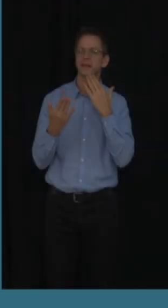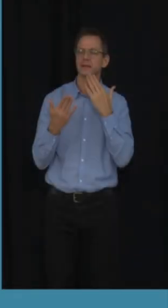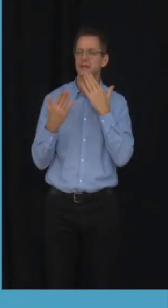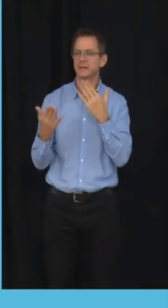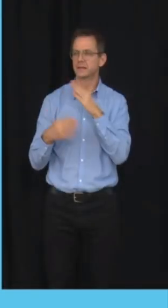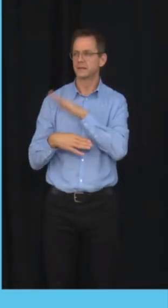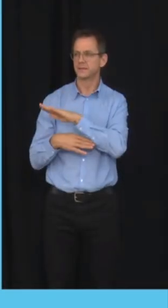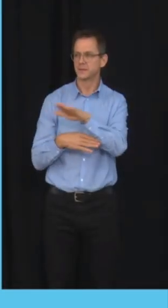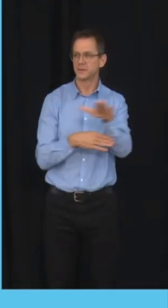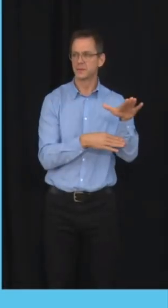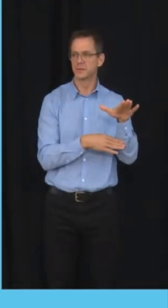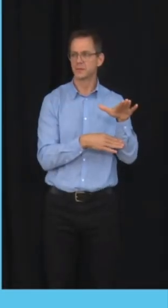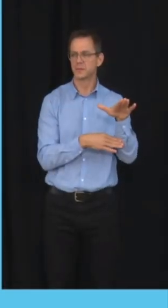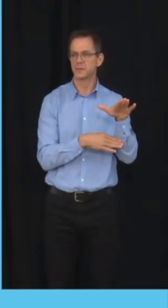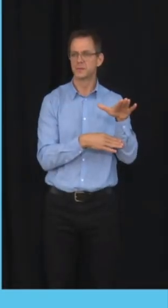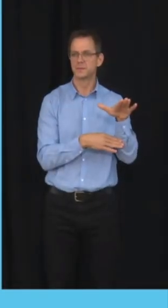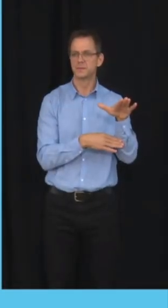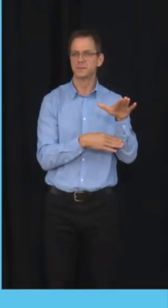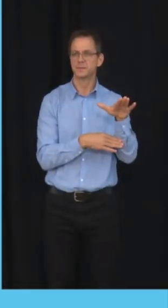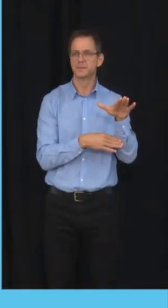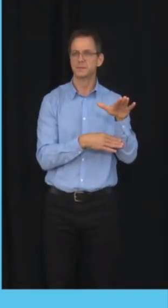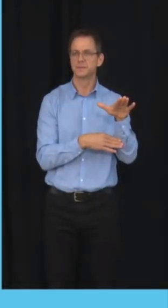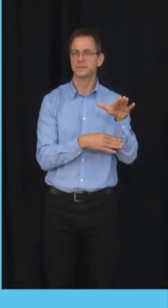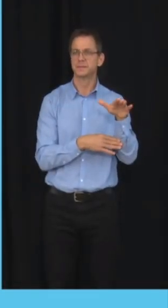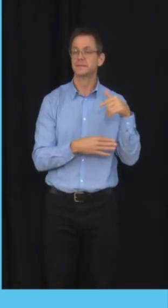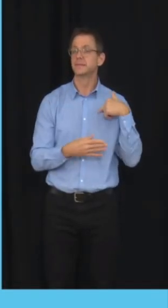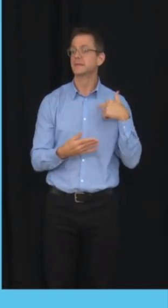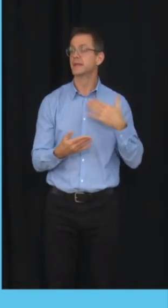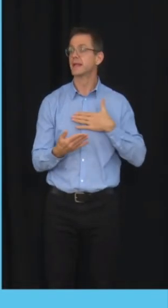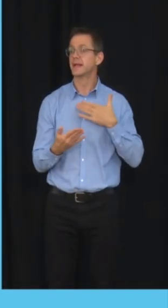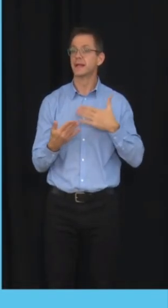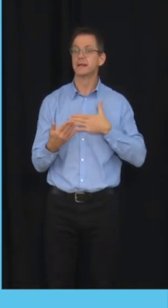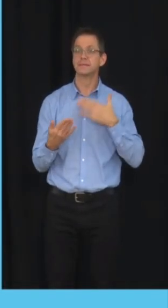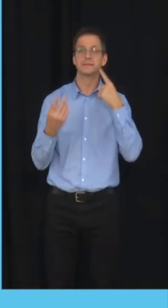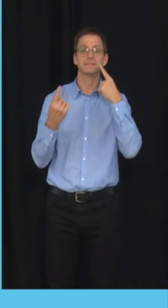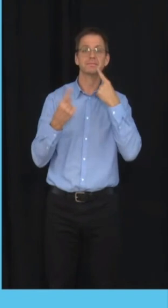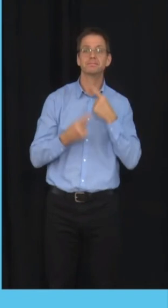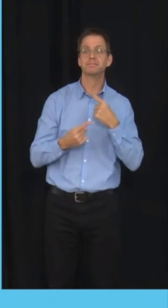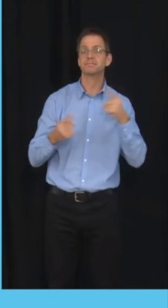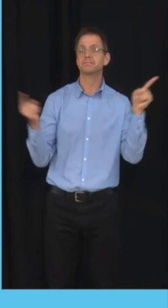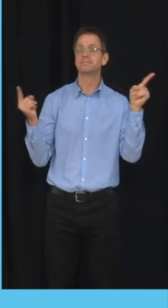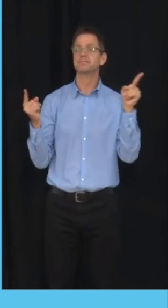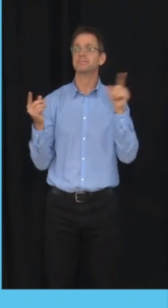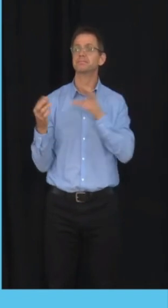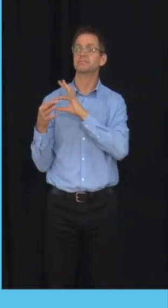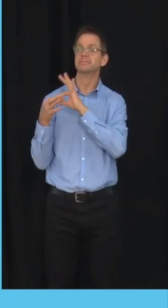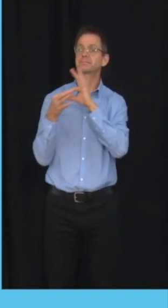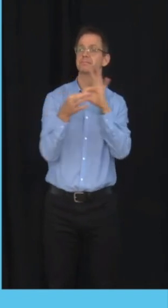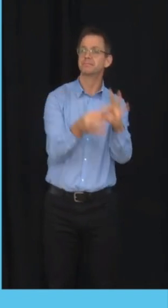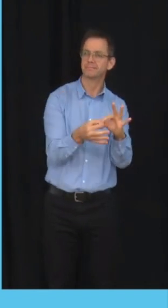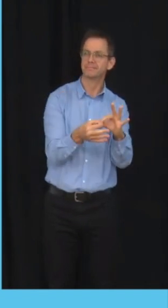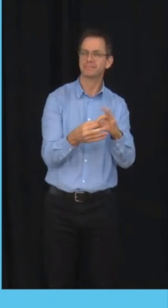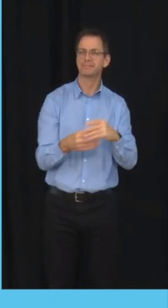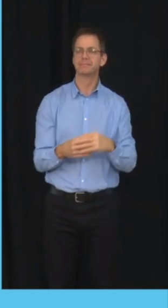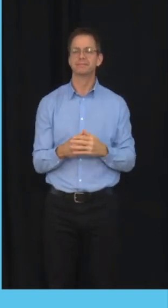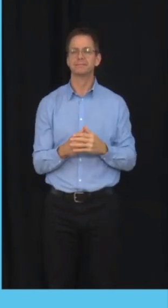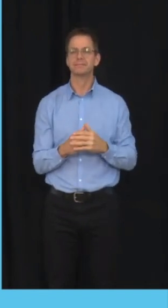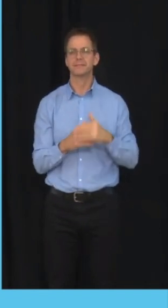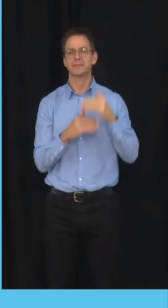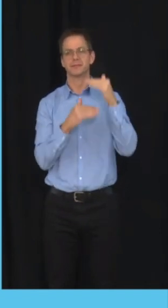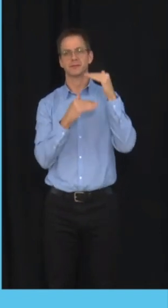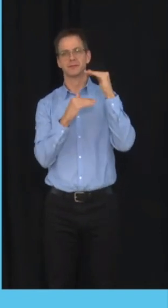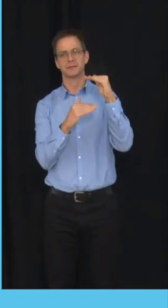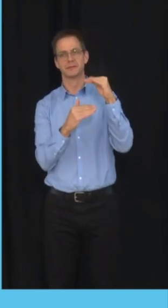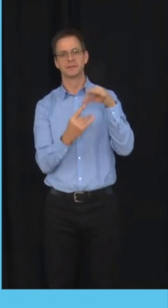I'm glad to be here to announce another step forward in the restrictions exemption program. The main goal of the program